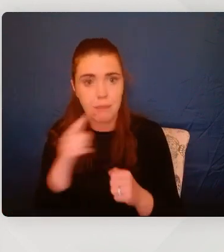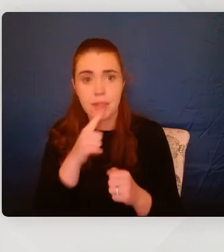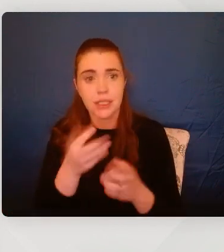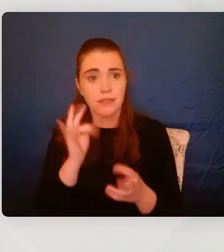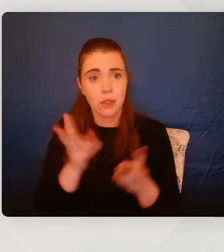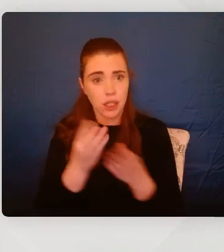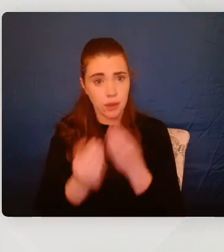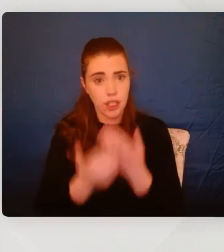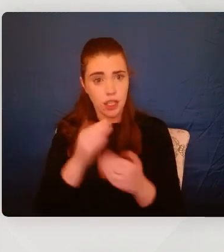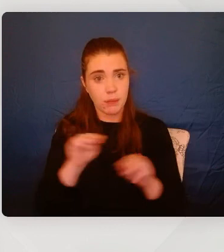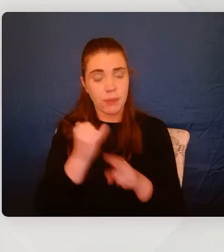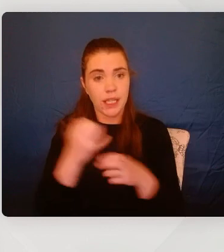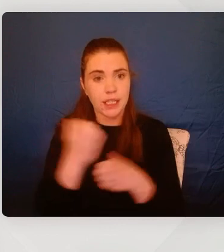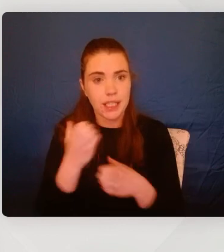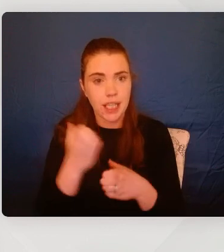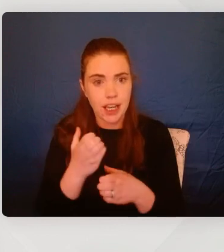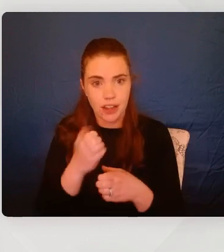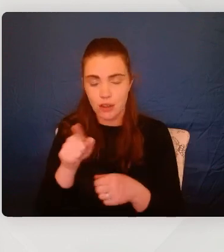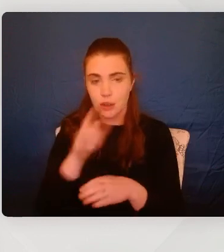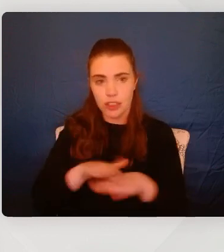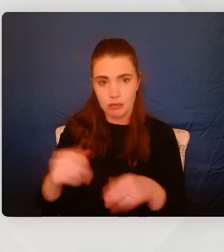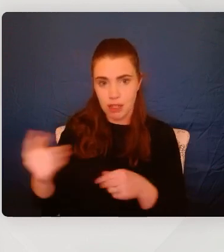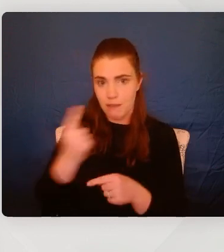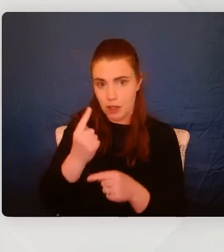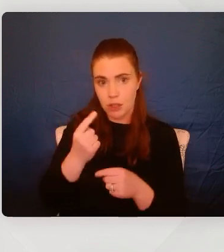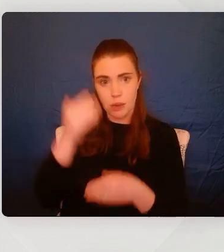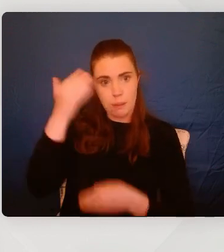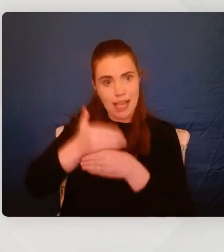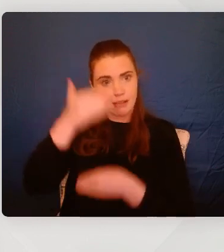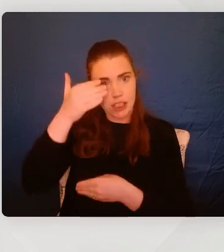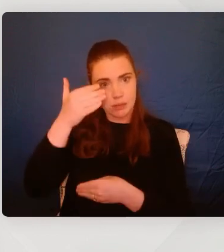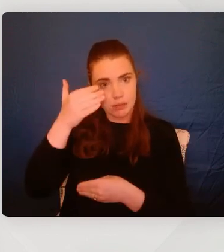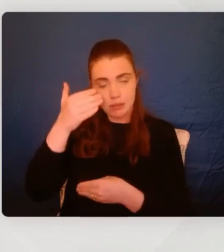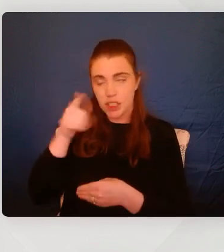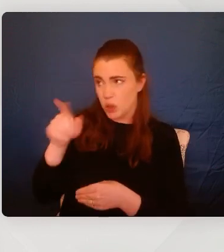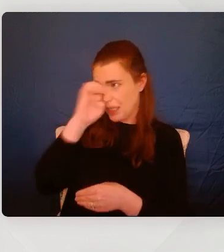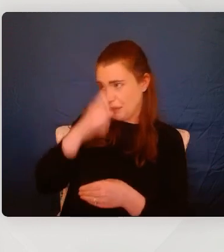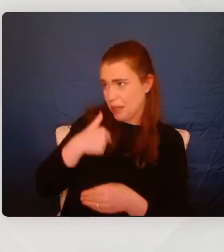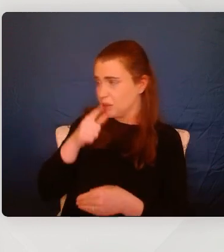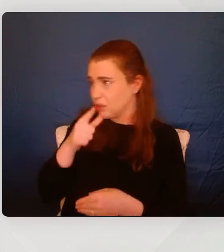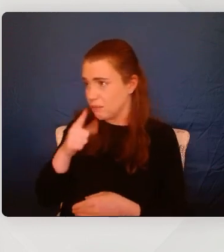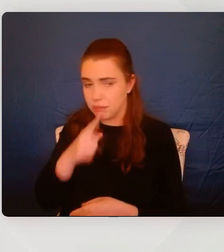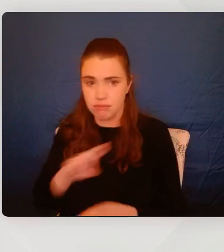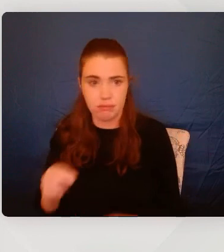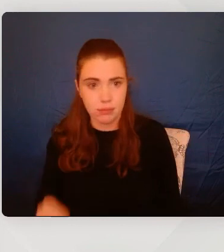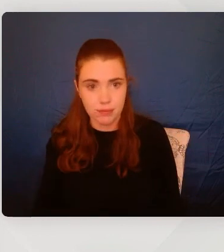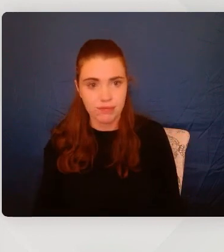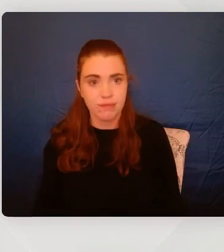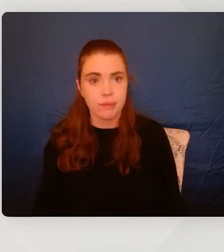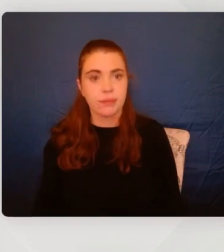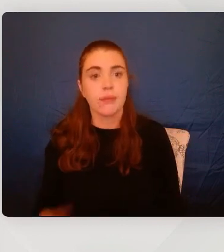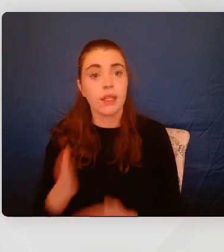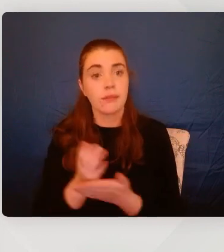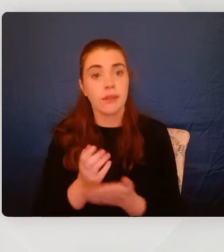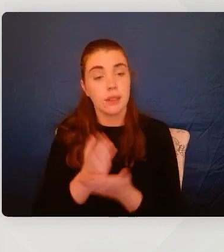they automatically came to you with a barrier that they expected me to talk. And for a lot of them, what I had to do was to take away that expectation